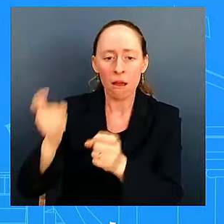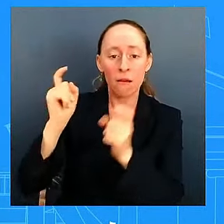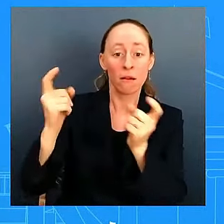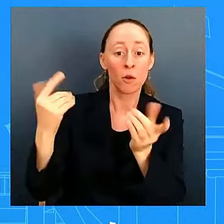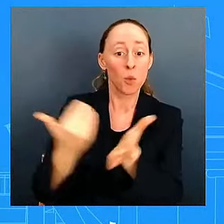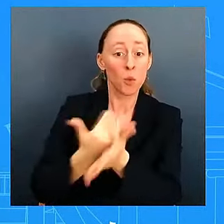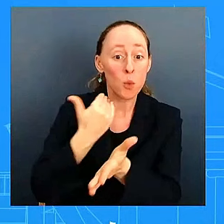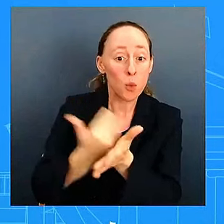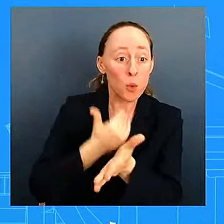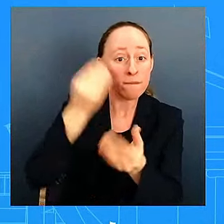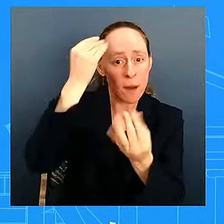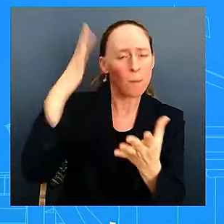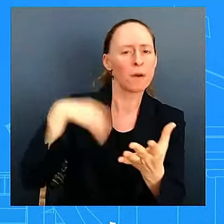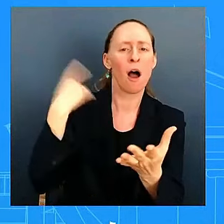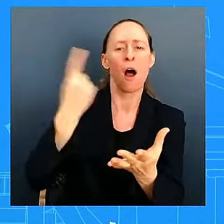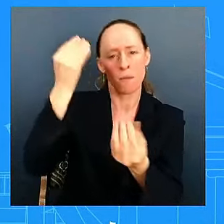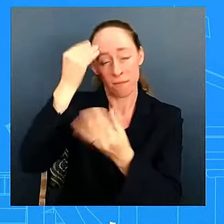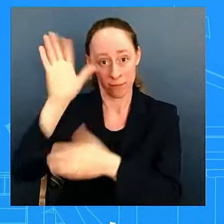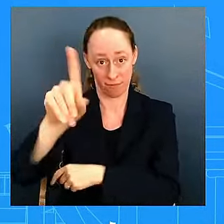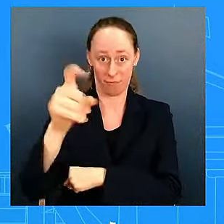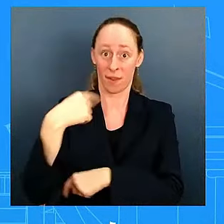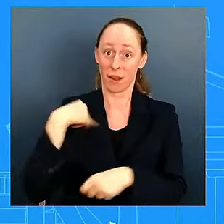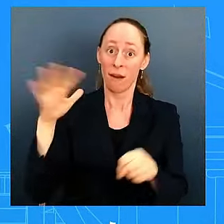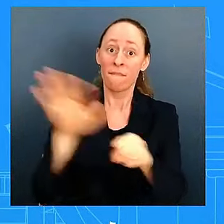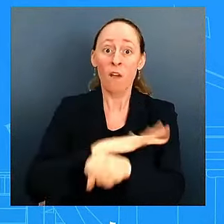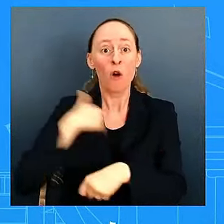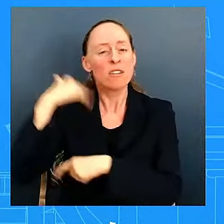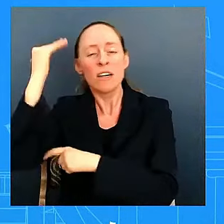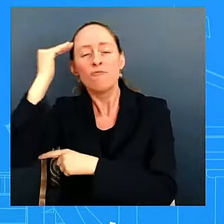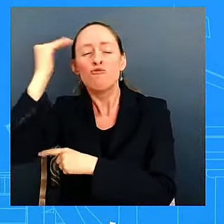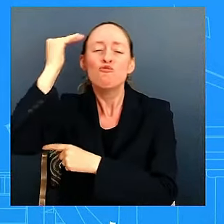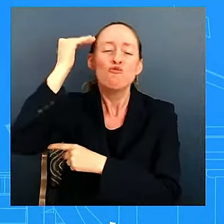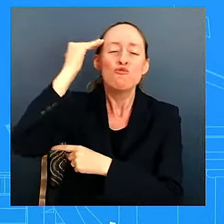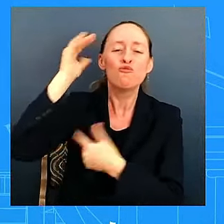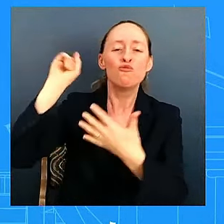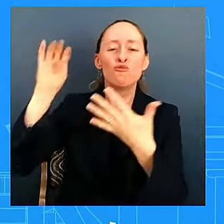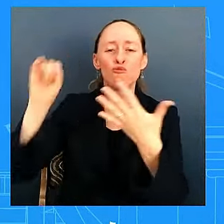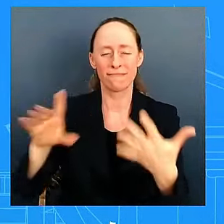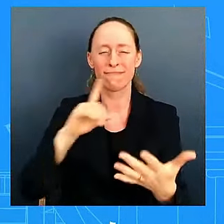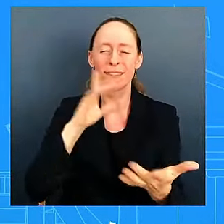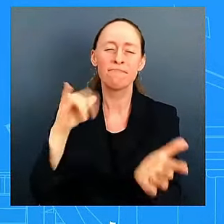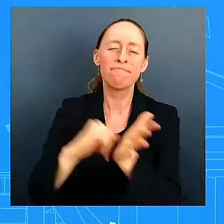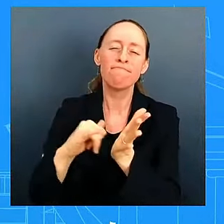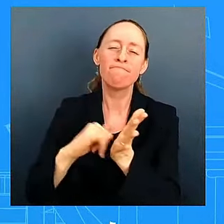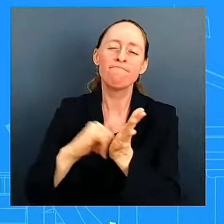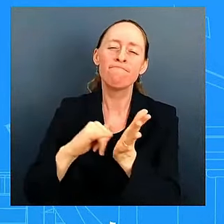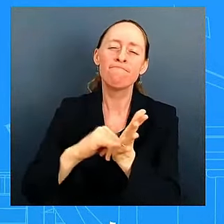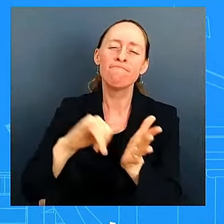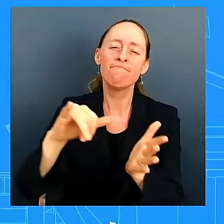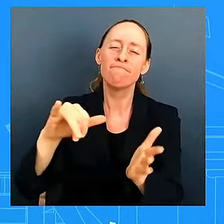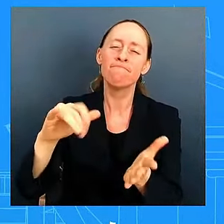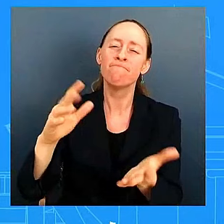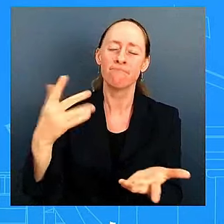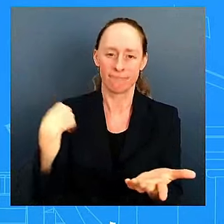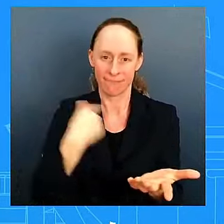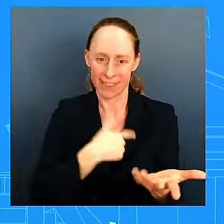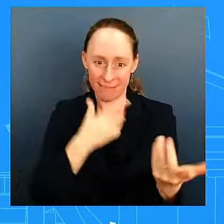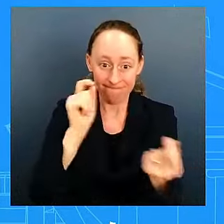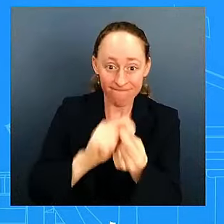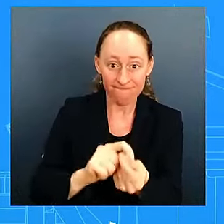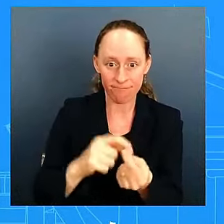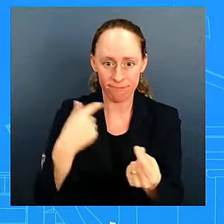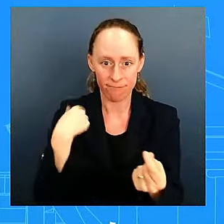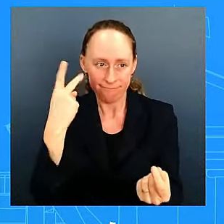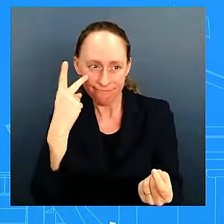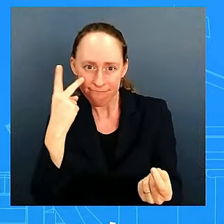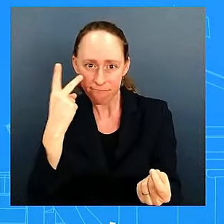they can't be in the spot the hurricane is going to hit in advance they have to be in a location in which they wouldn't be affected and then move in so